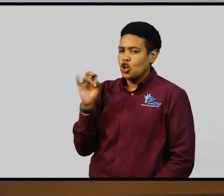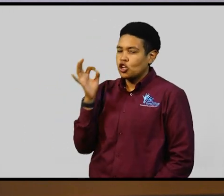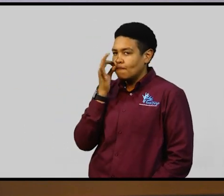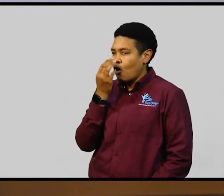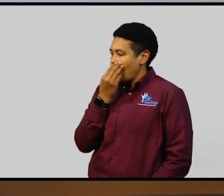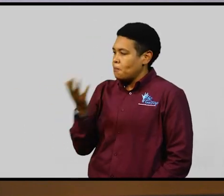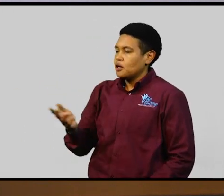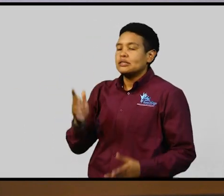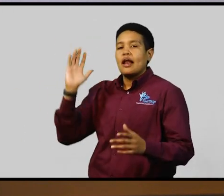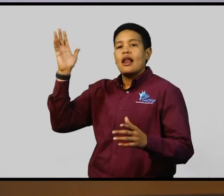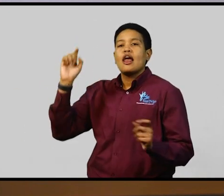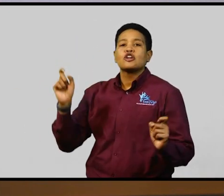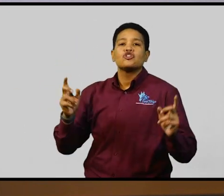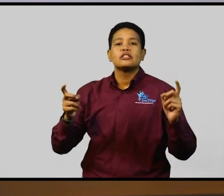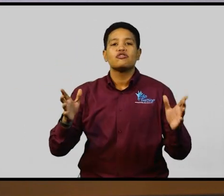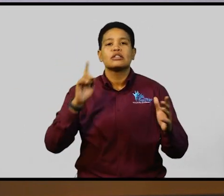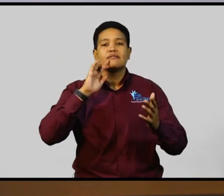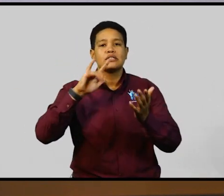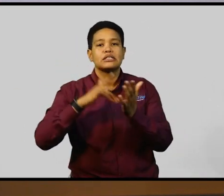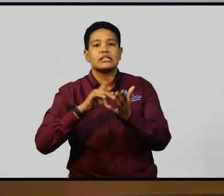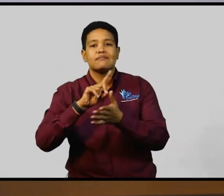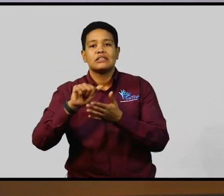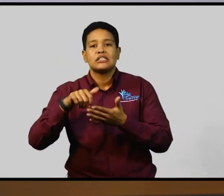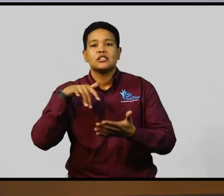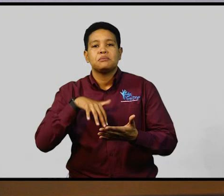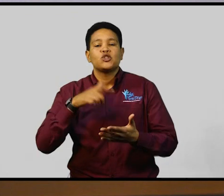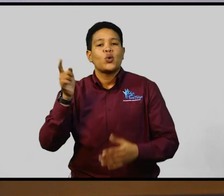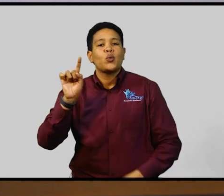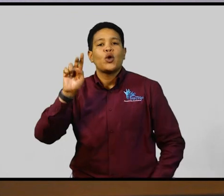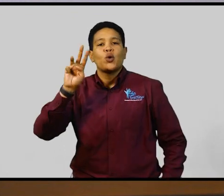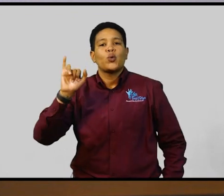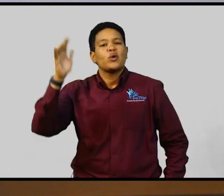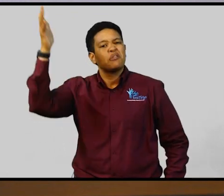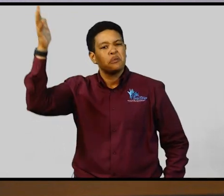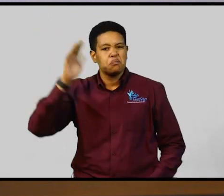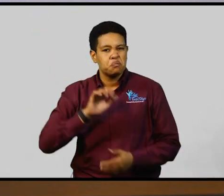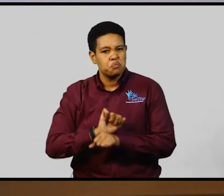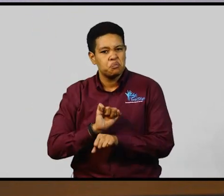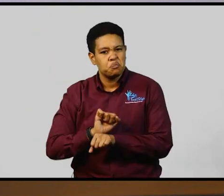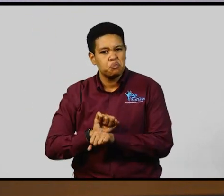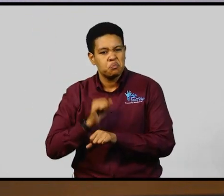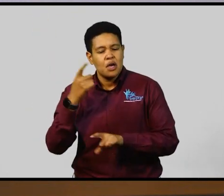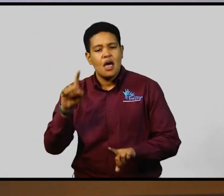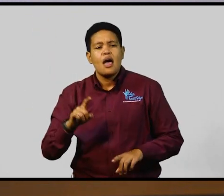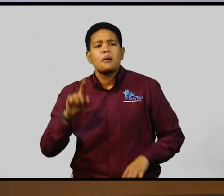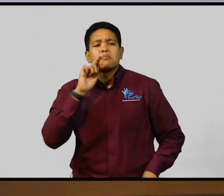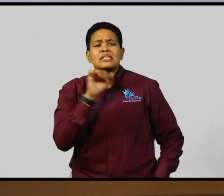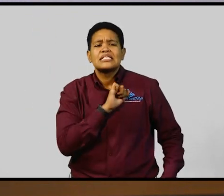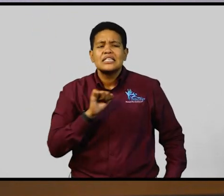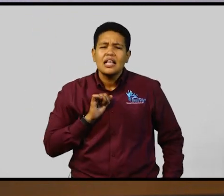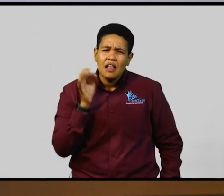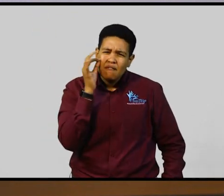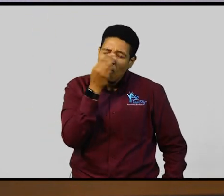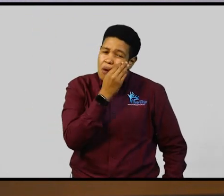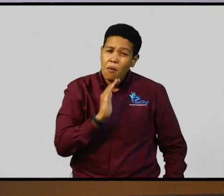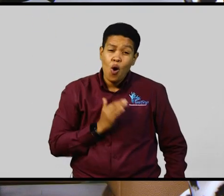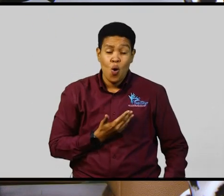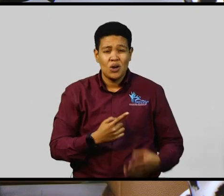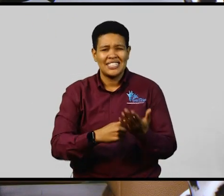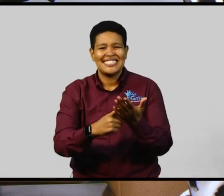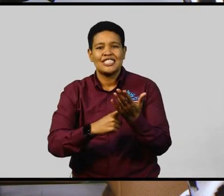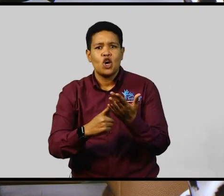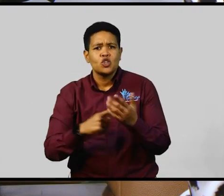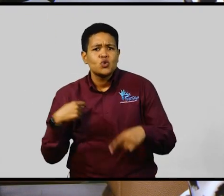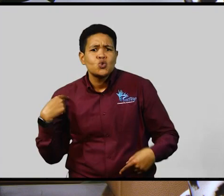lecturer and director of the Center for Disability Studies at the University of the West Indies. Senator, our discussion